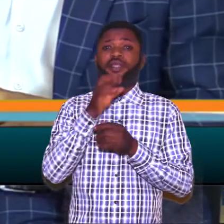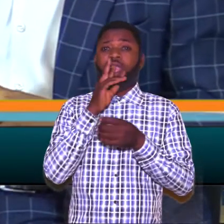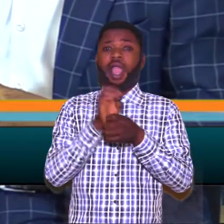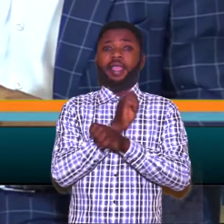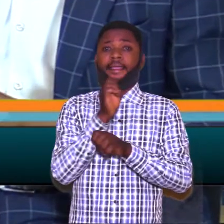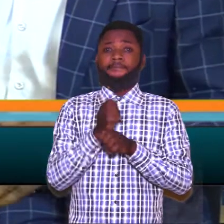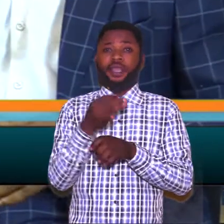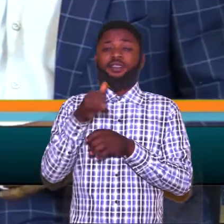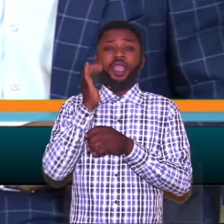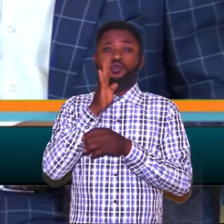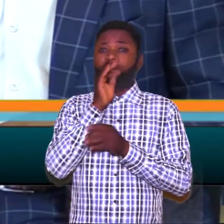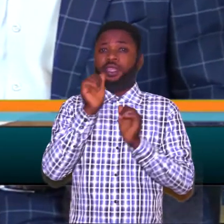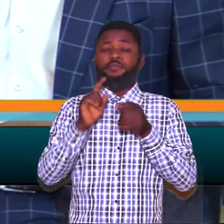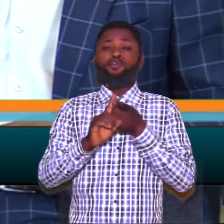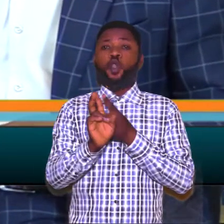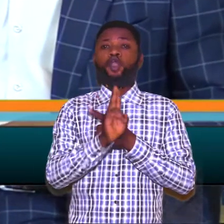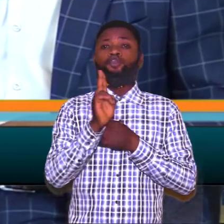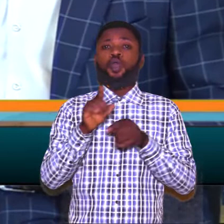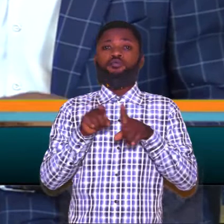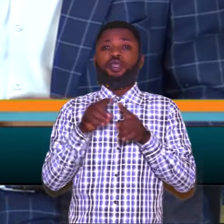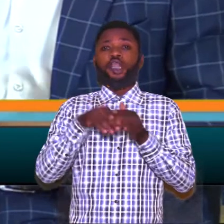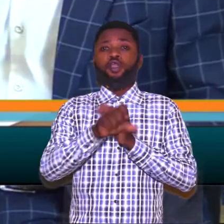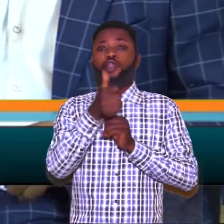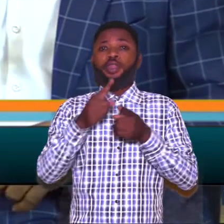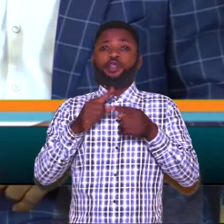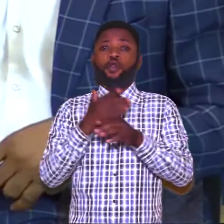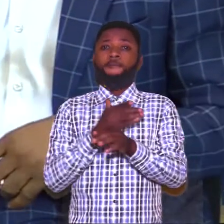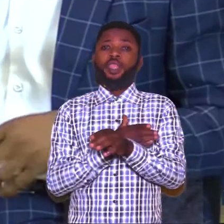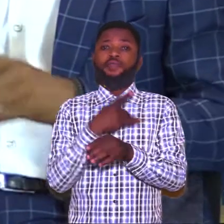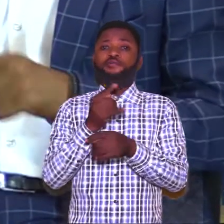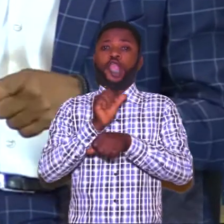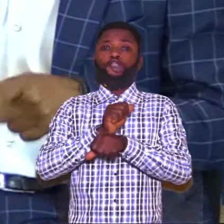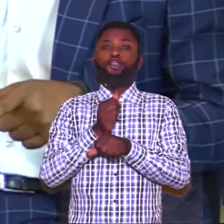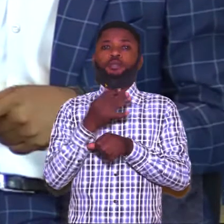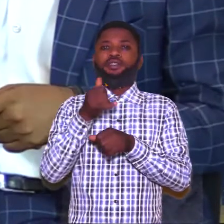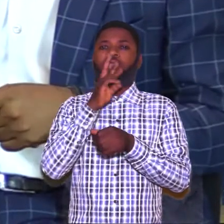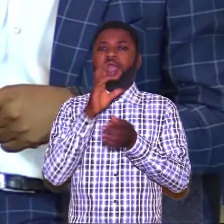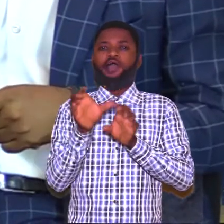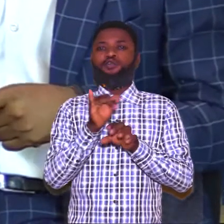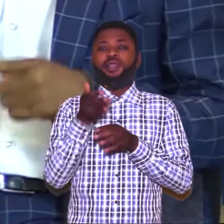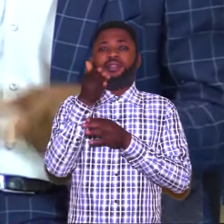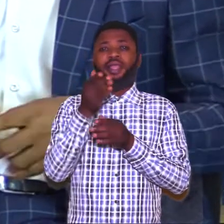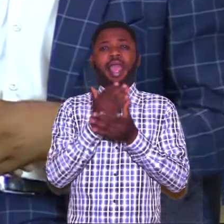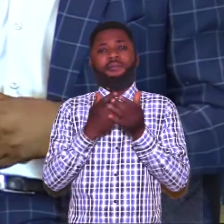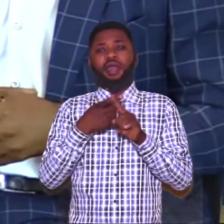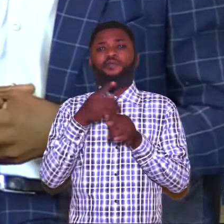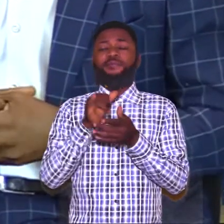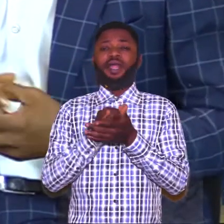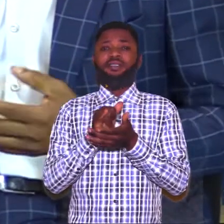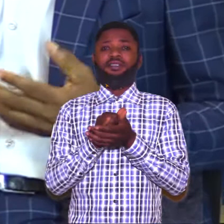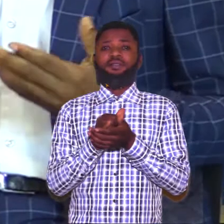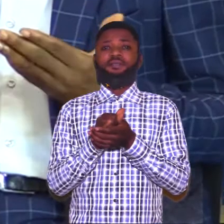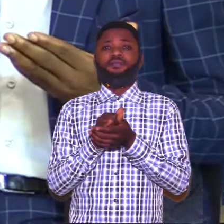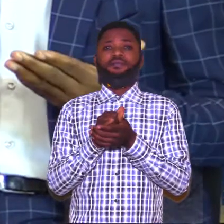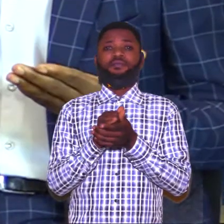employed they'll be able to apply such in order to improve the job they are doing there apart from that